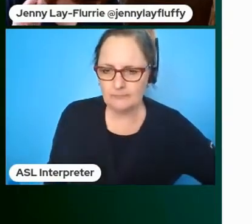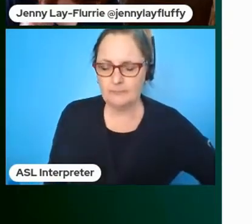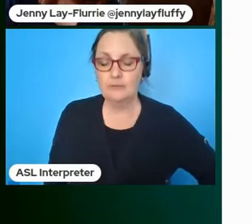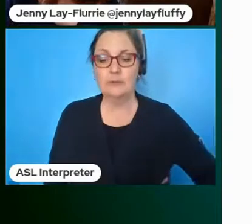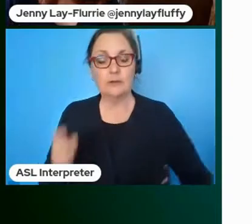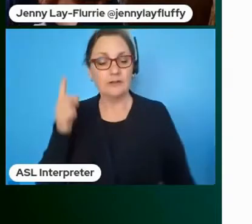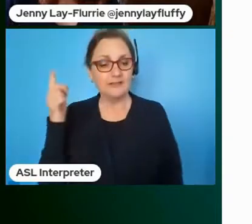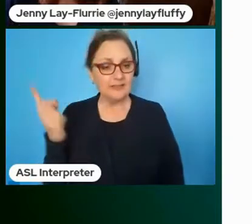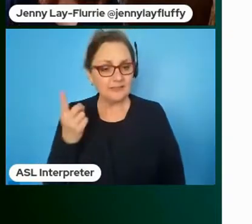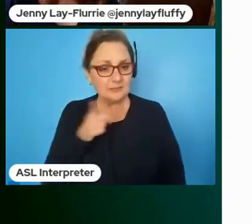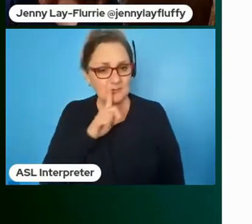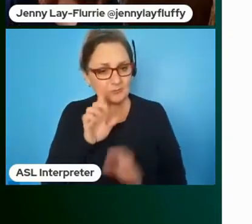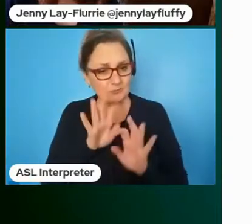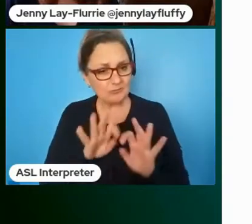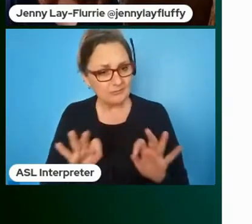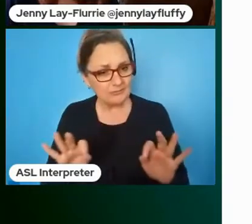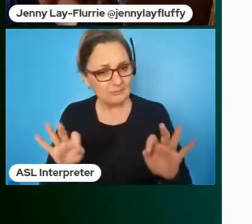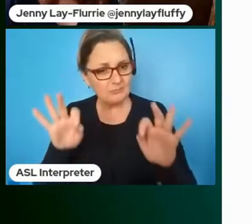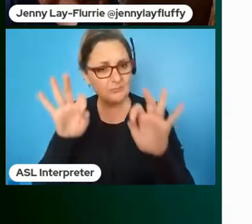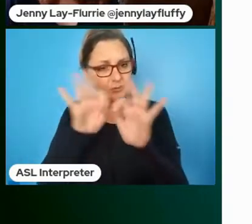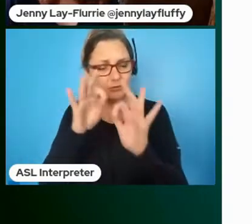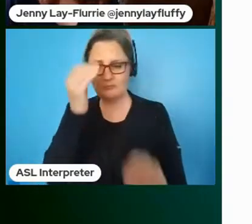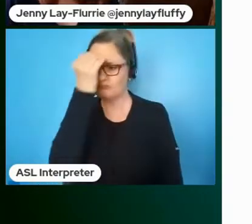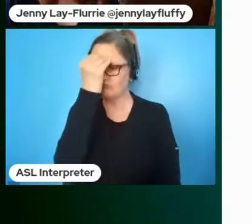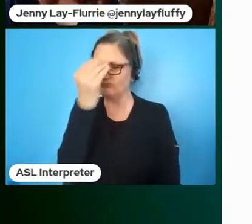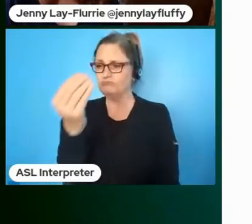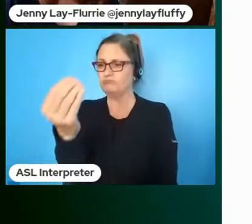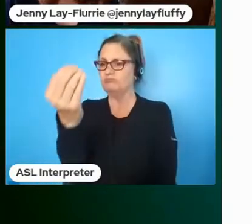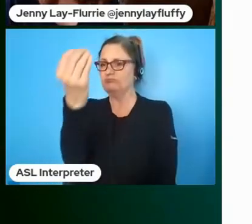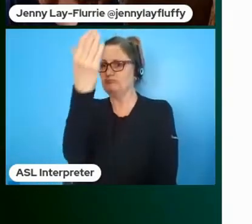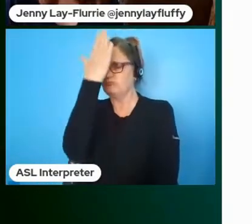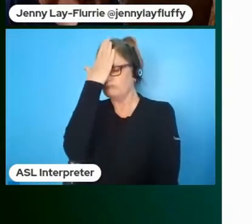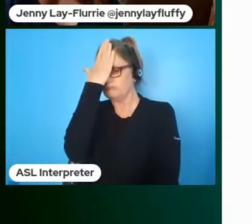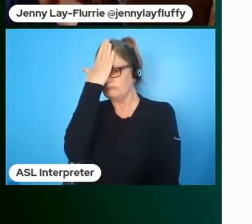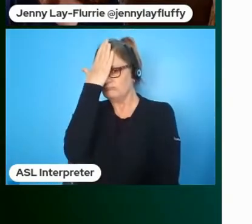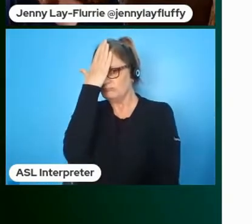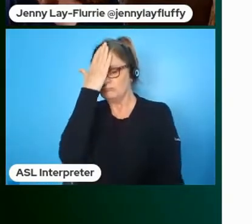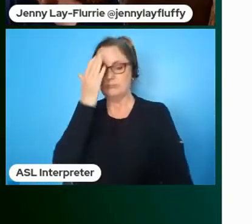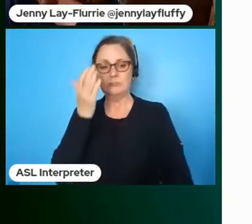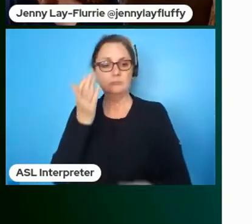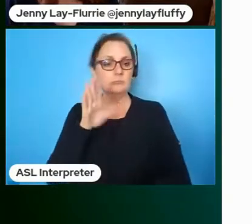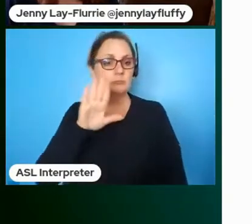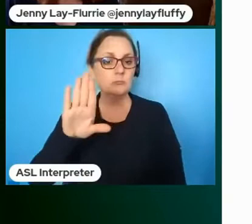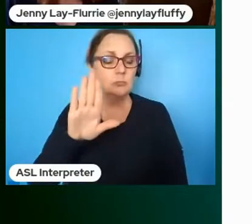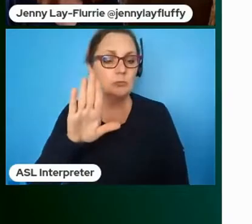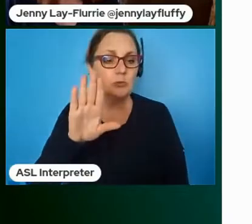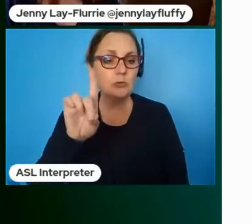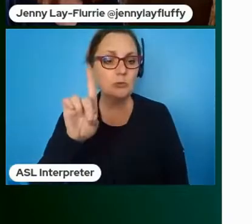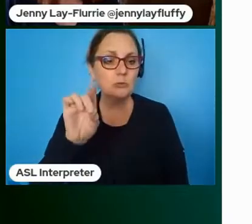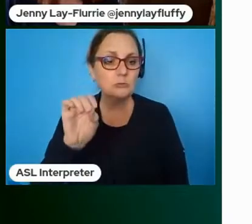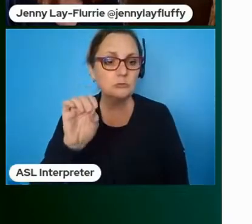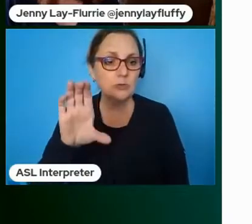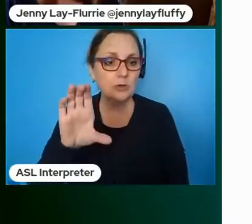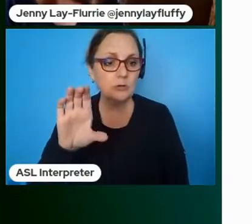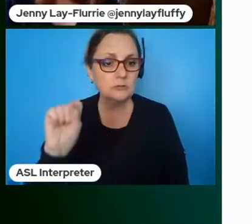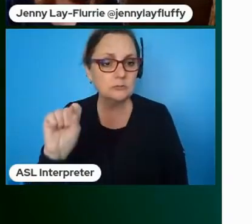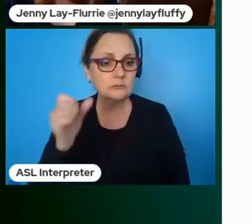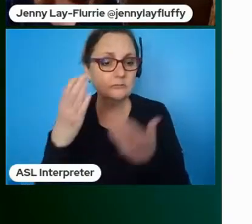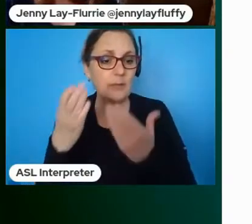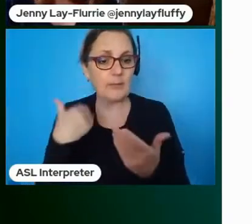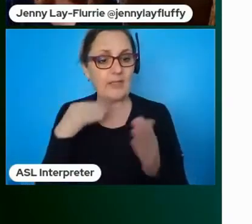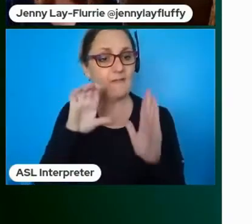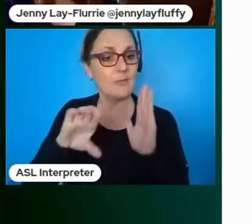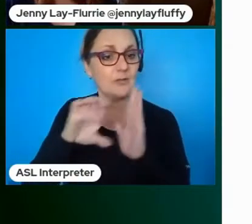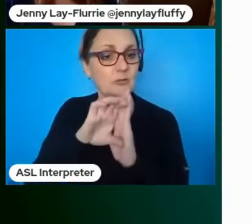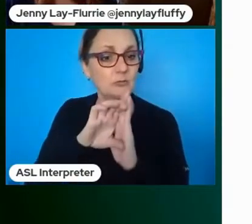that is really important to remember you may have images in your documents you may have images in